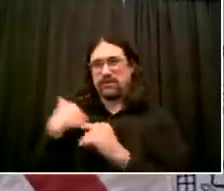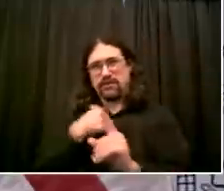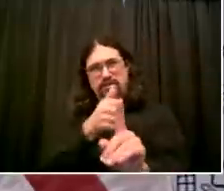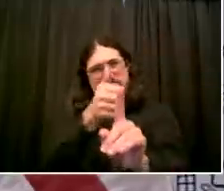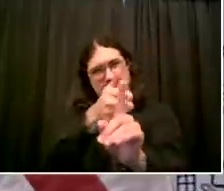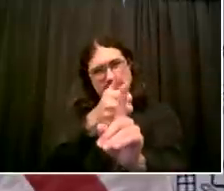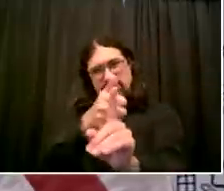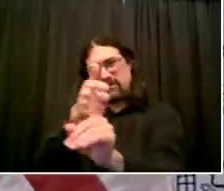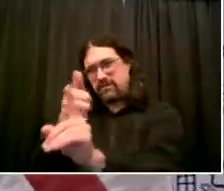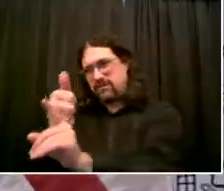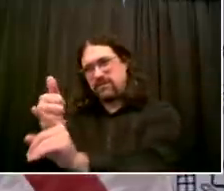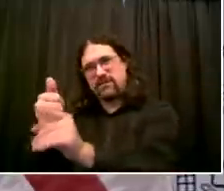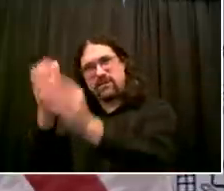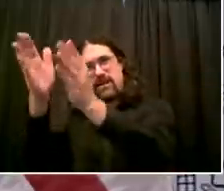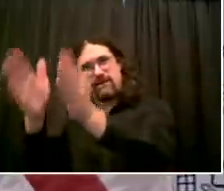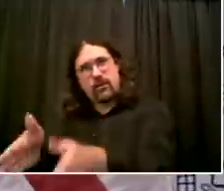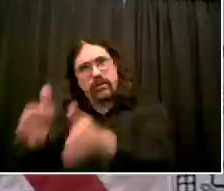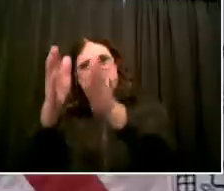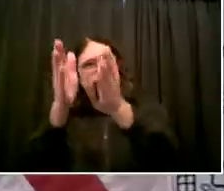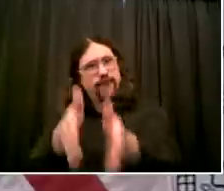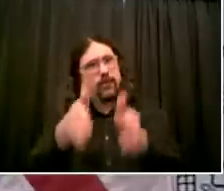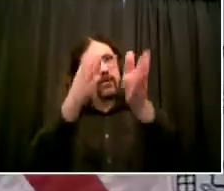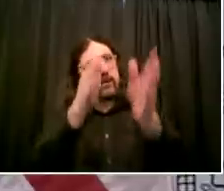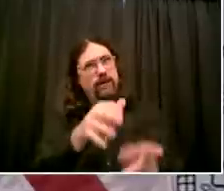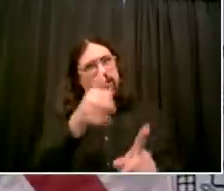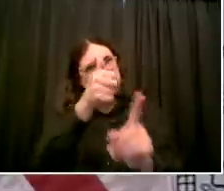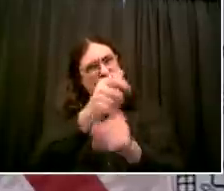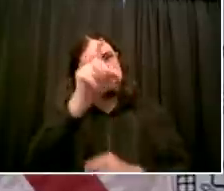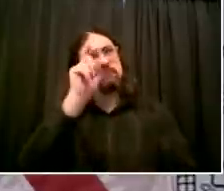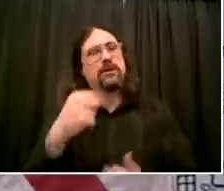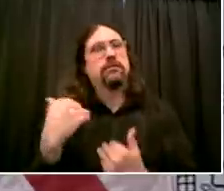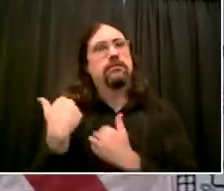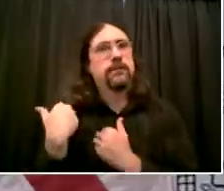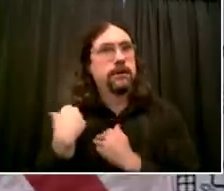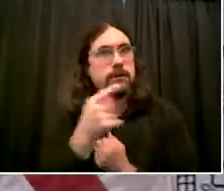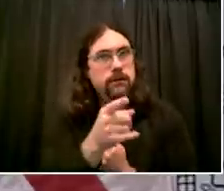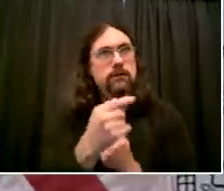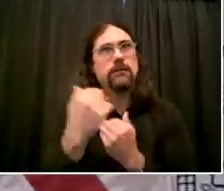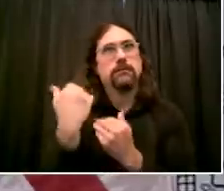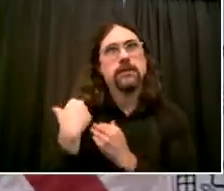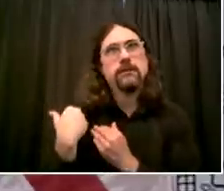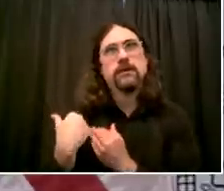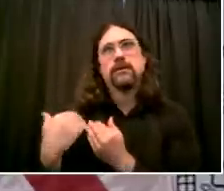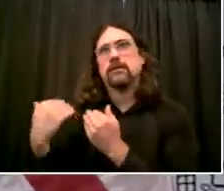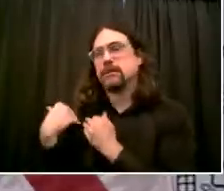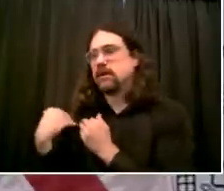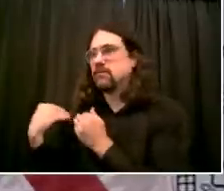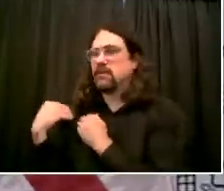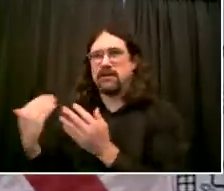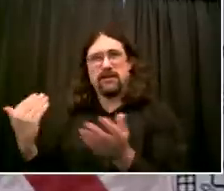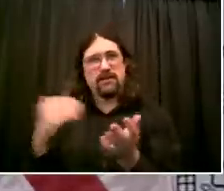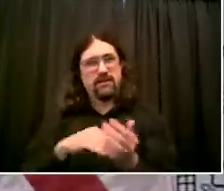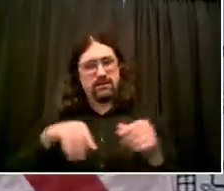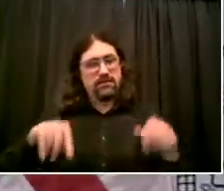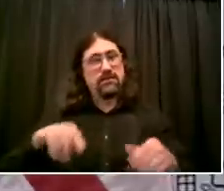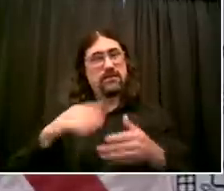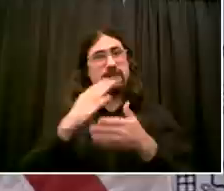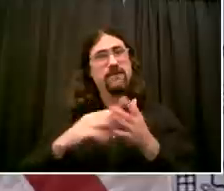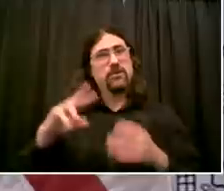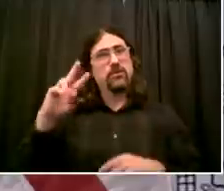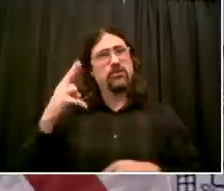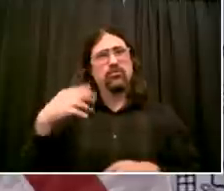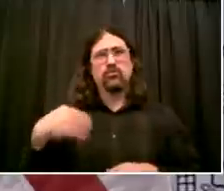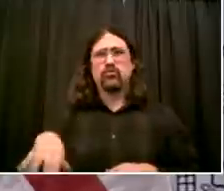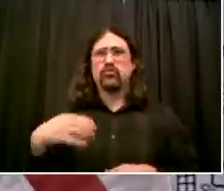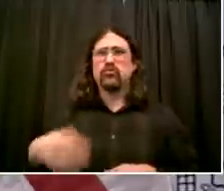owners, for business managers, being really serious about setting up those standards, protecting their employees, protecting their customers. For